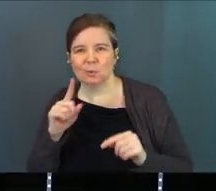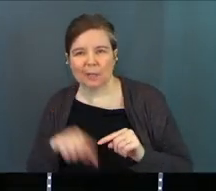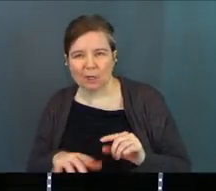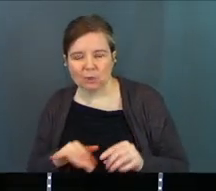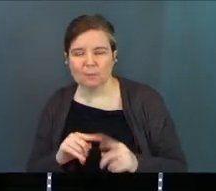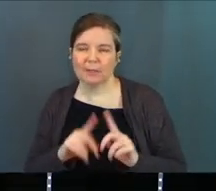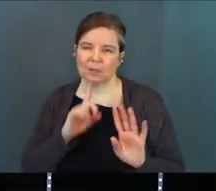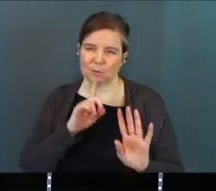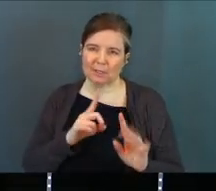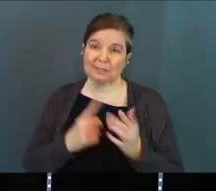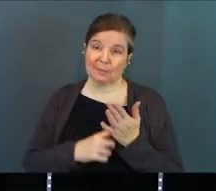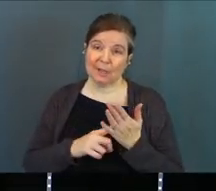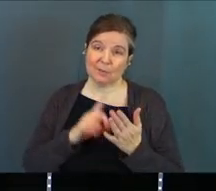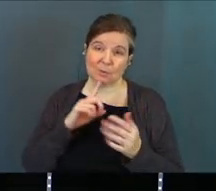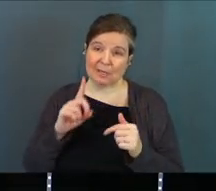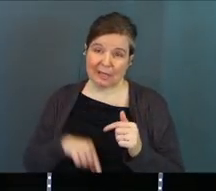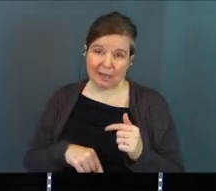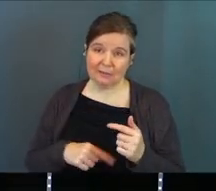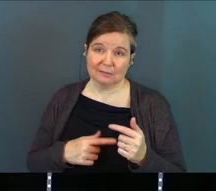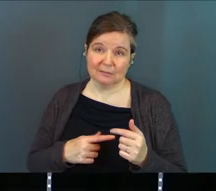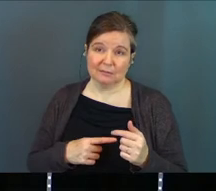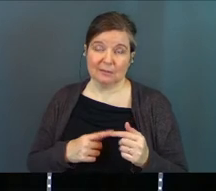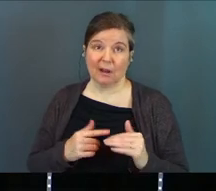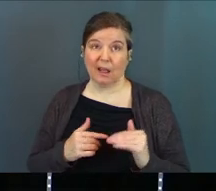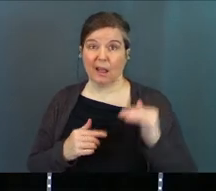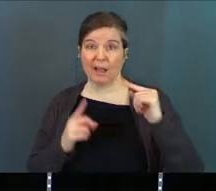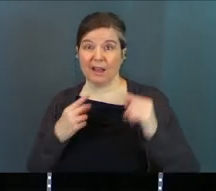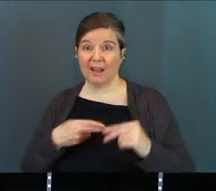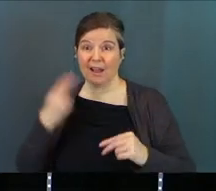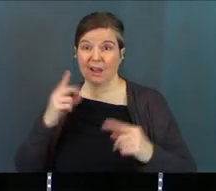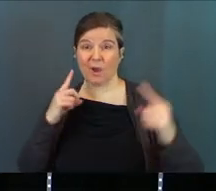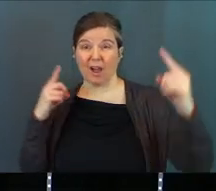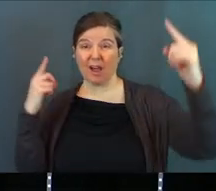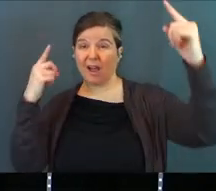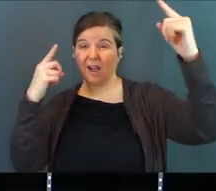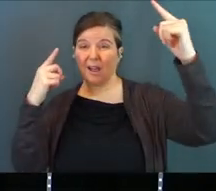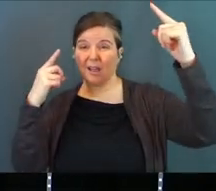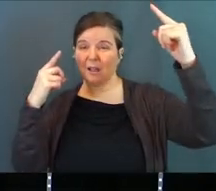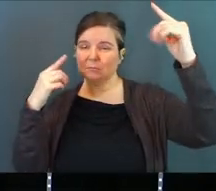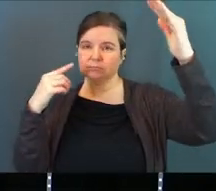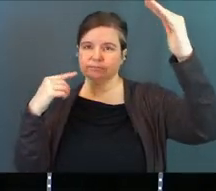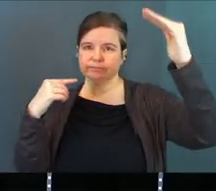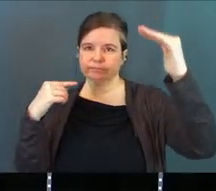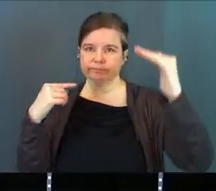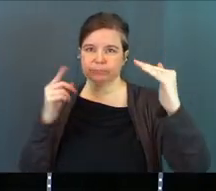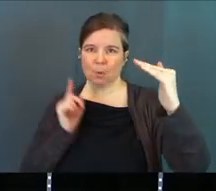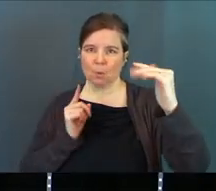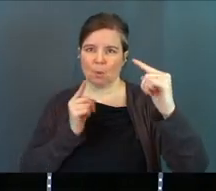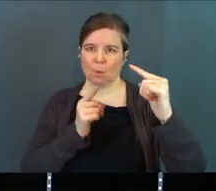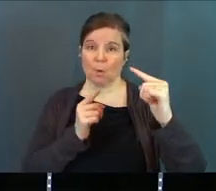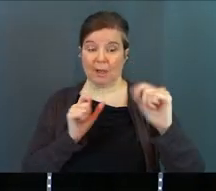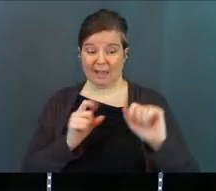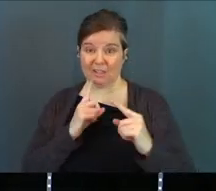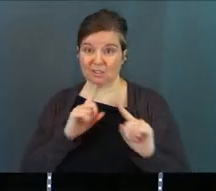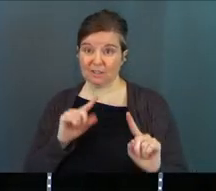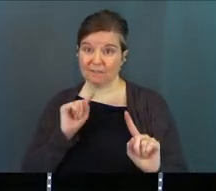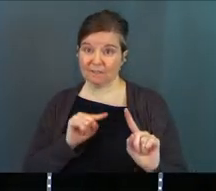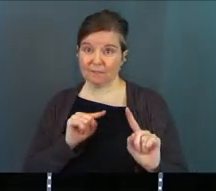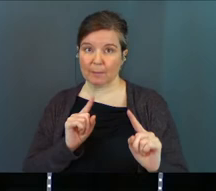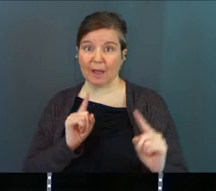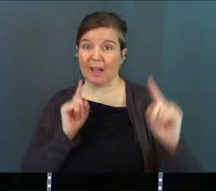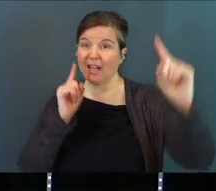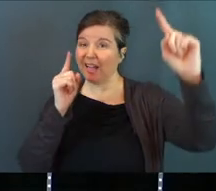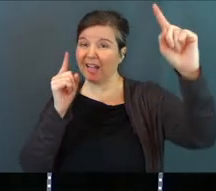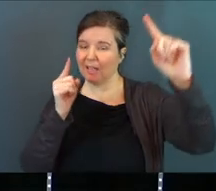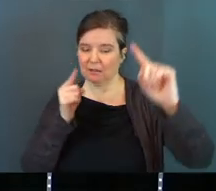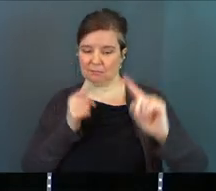doing stuff, but let's be real, sometimes we are. And if we set a goal, goal, and I've done this, and I can't achieve that goal, and